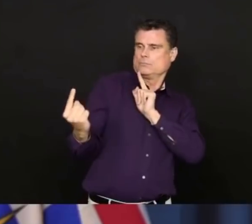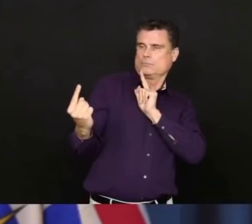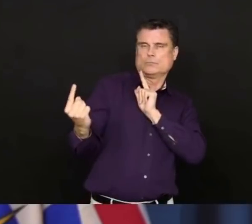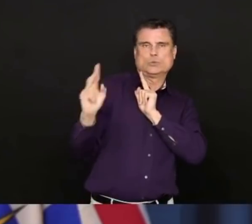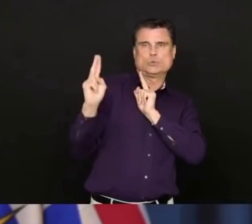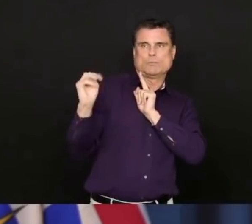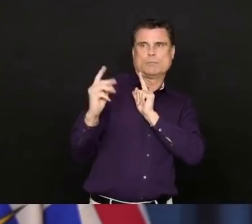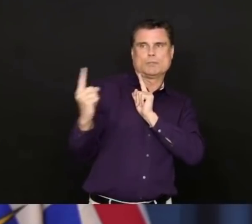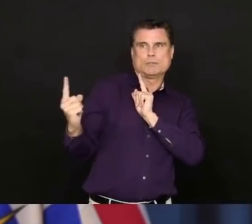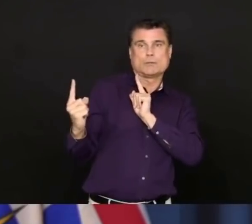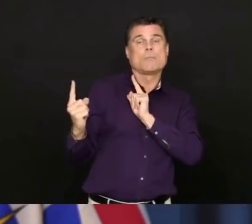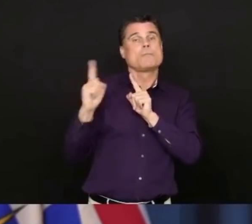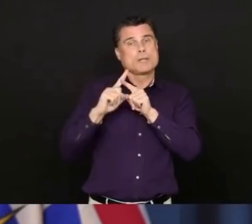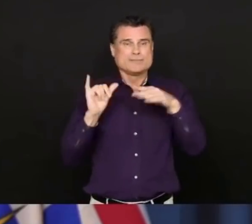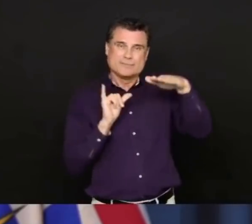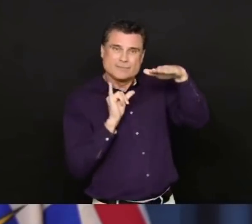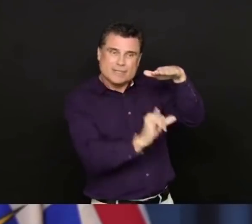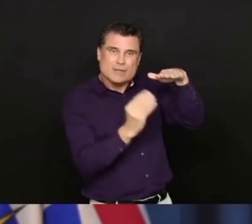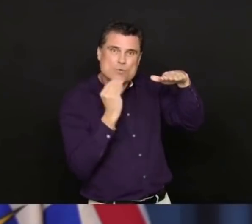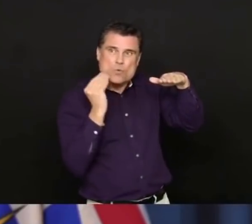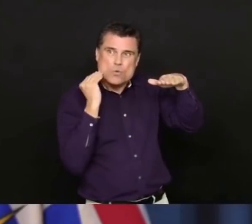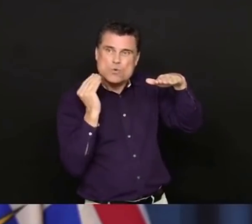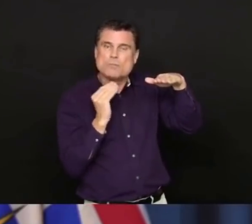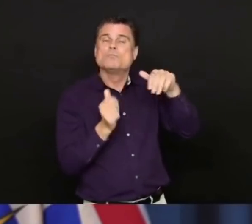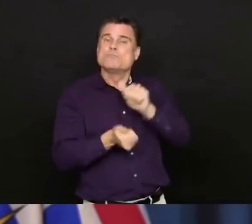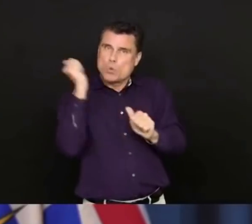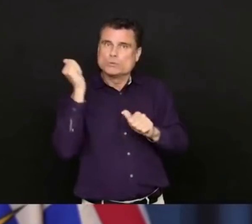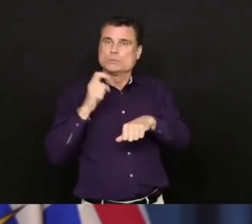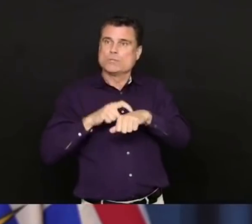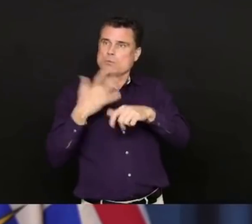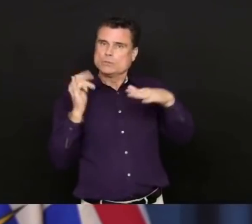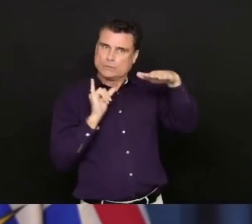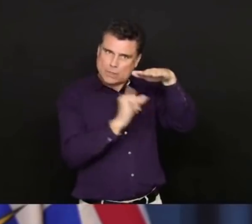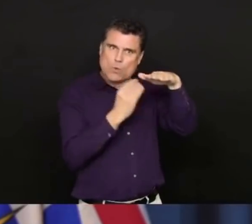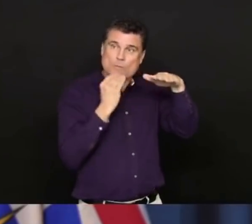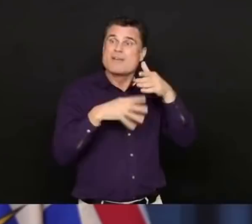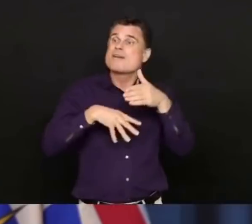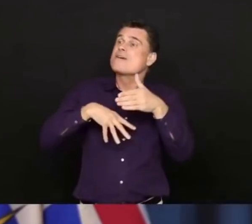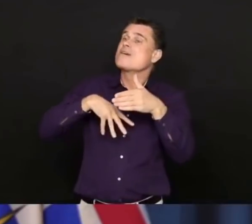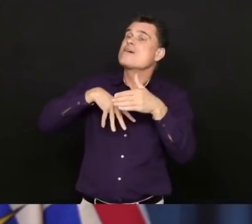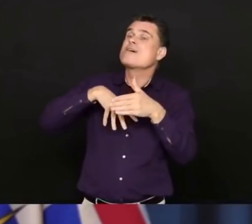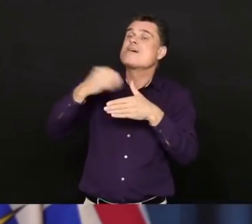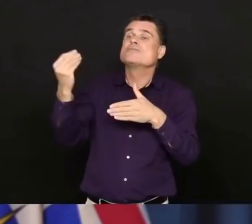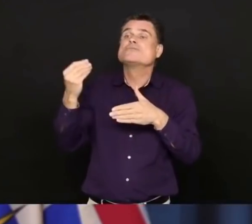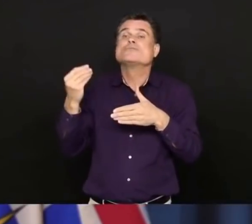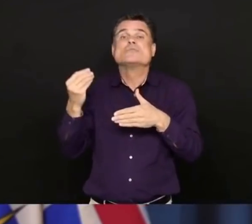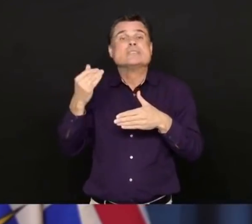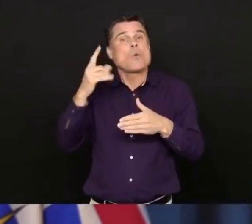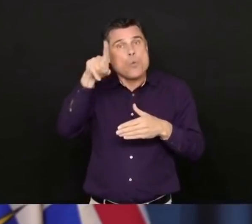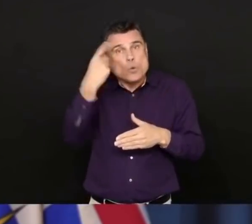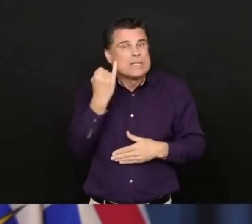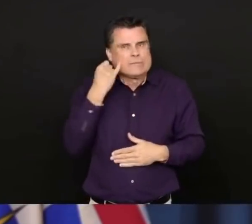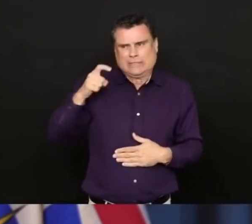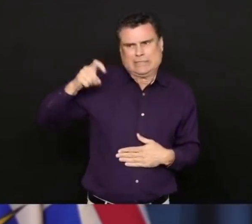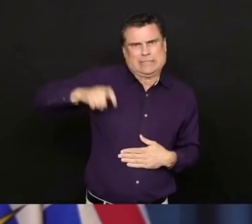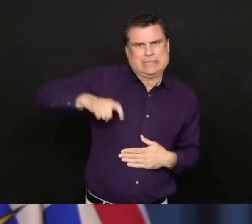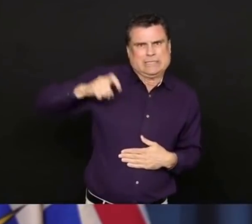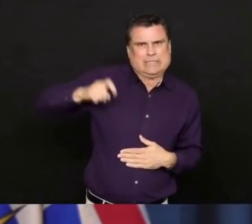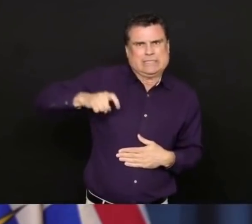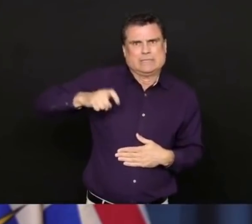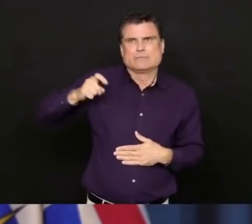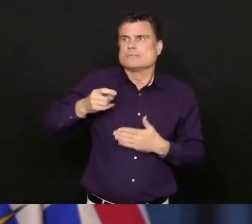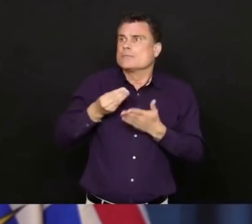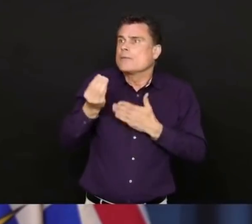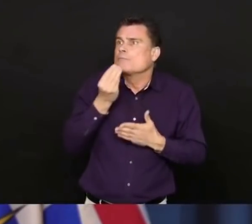home if we can, as much as possible, to stay apart with our physical distancing, to have that safe distance between us